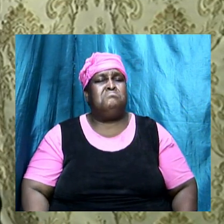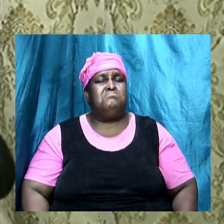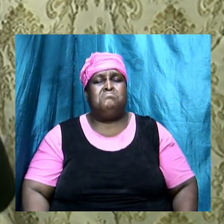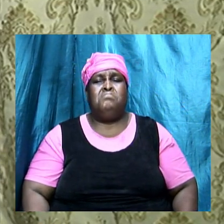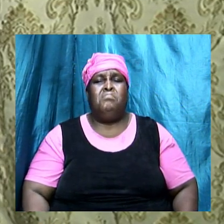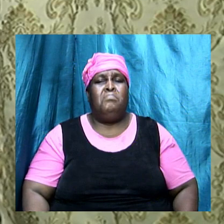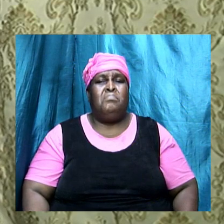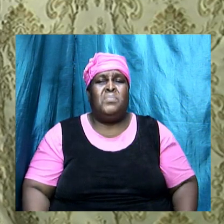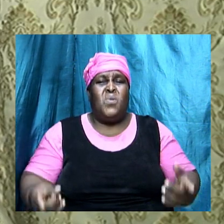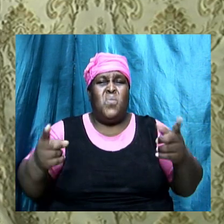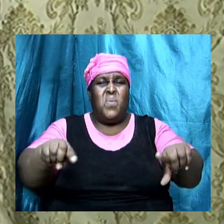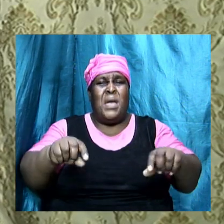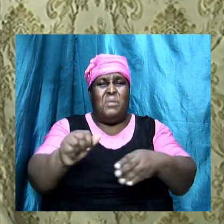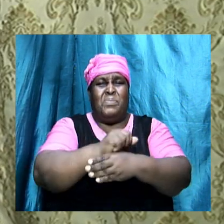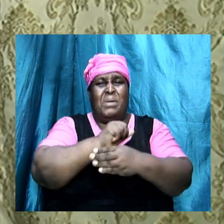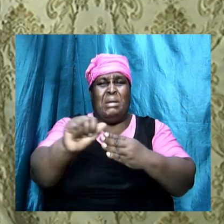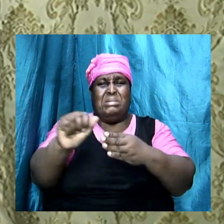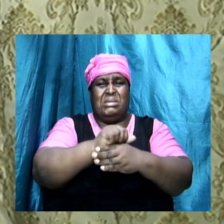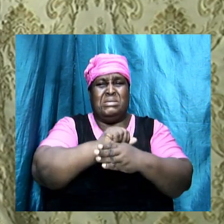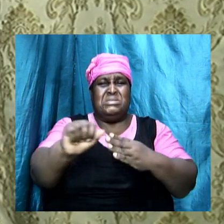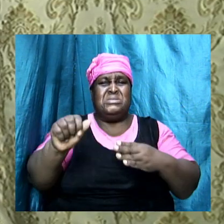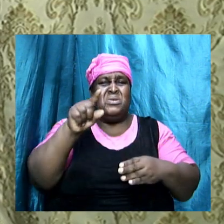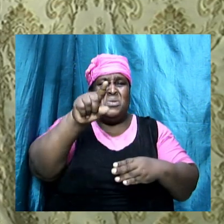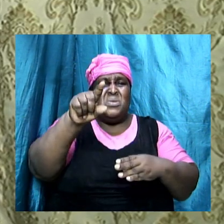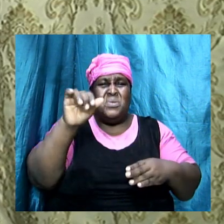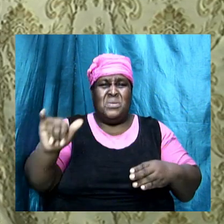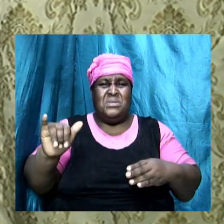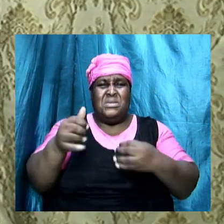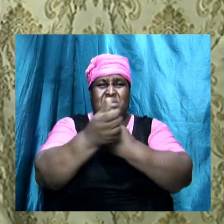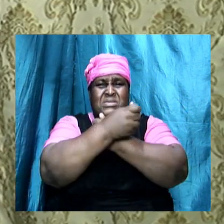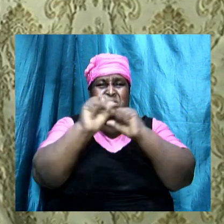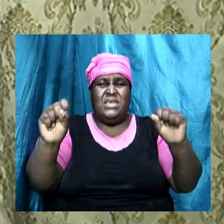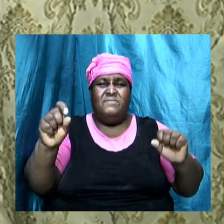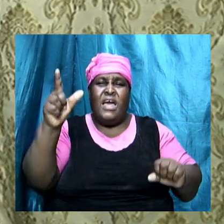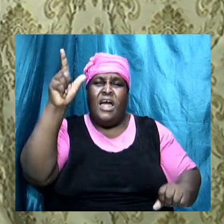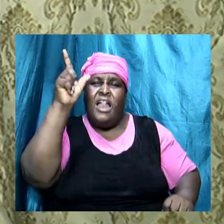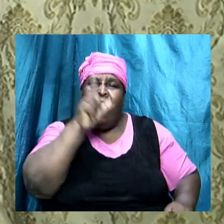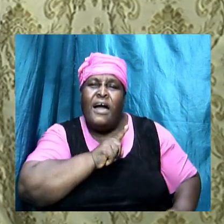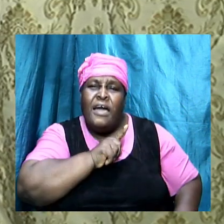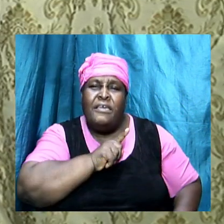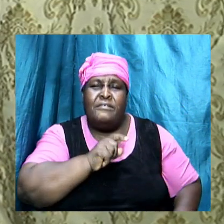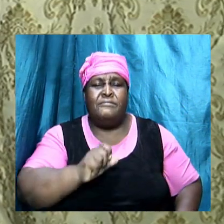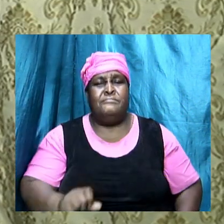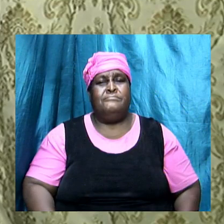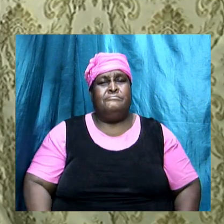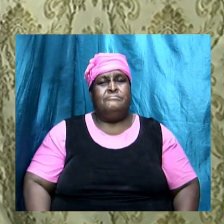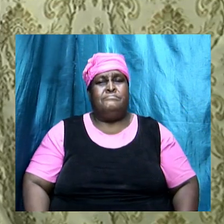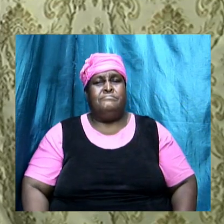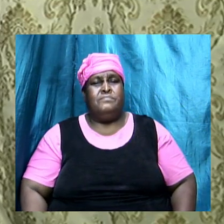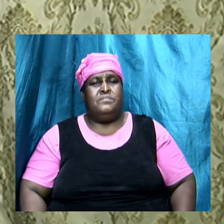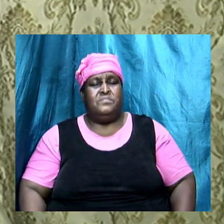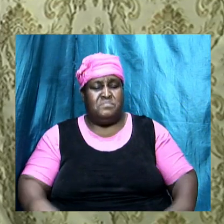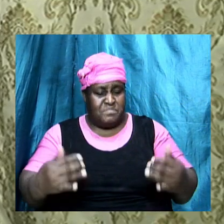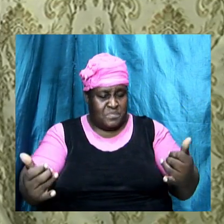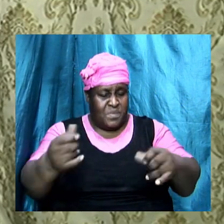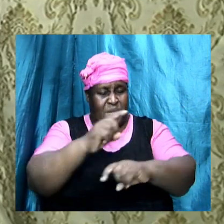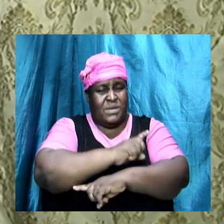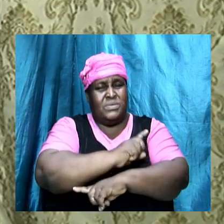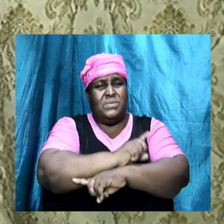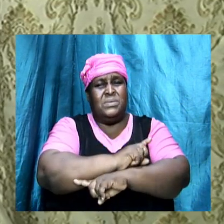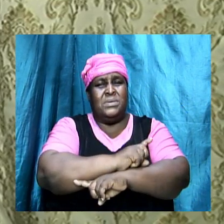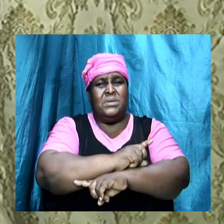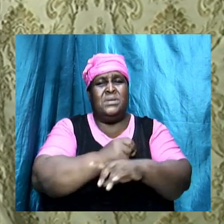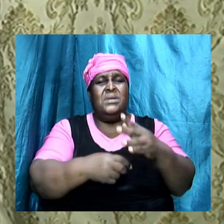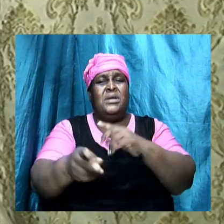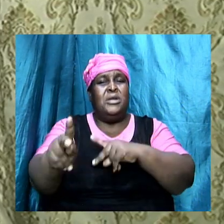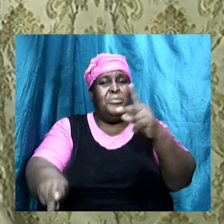and while you are practicing sin you are still safe the Bible does not teach us that and today there are